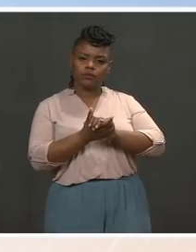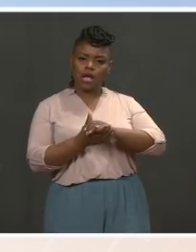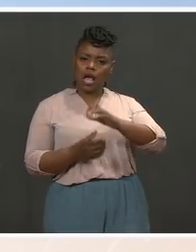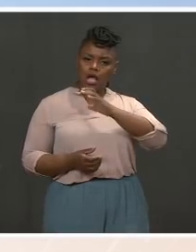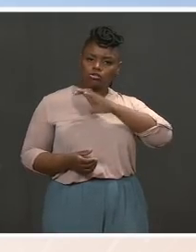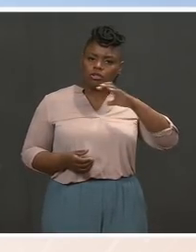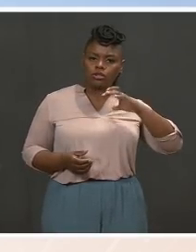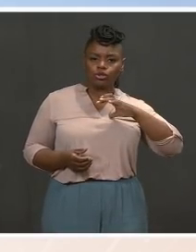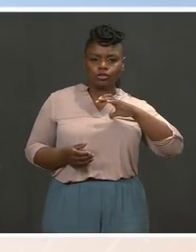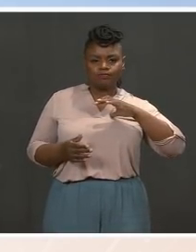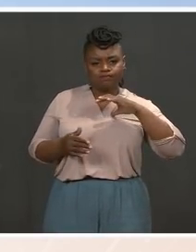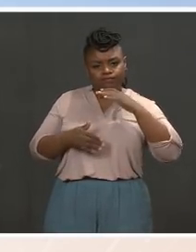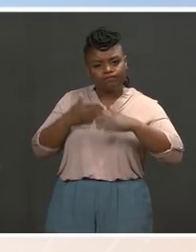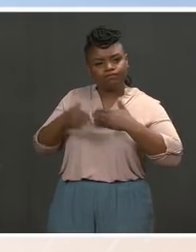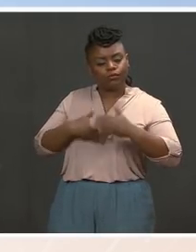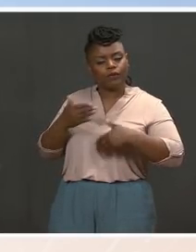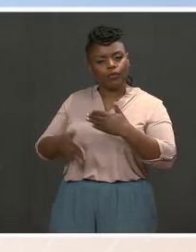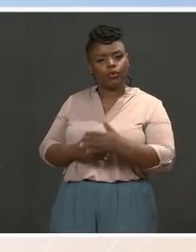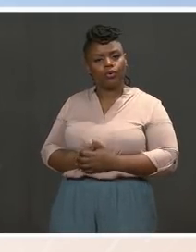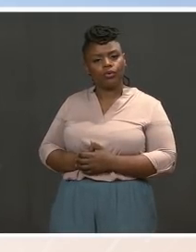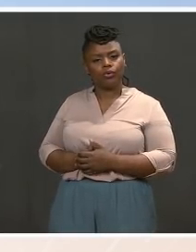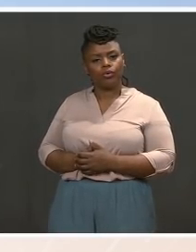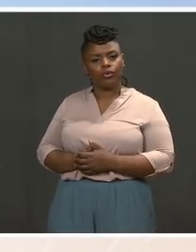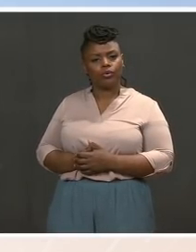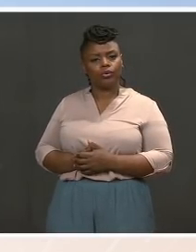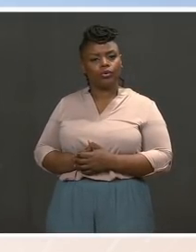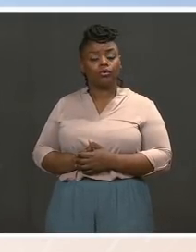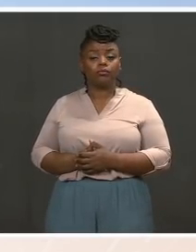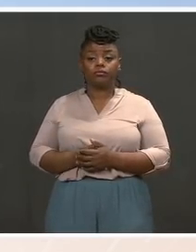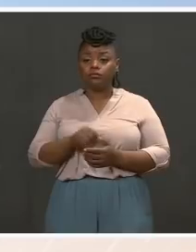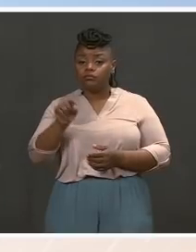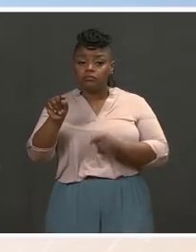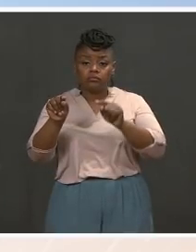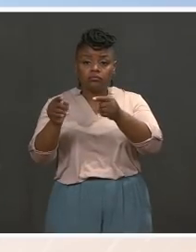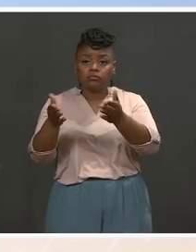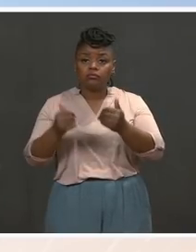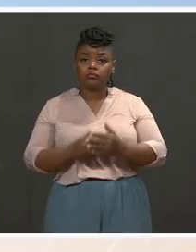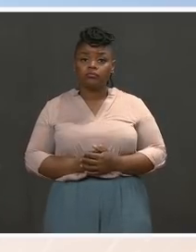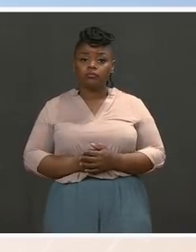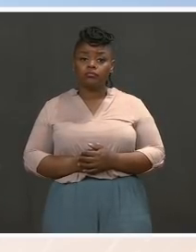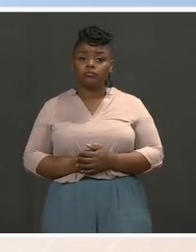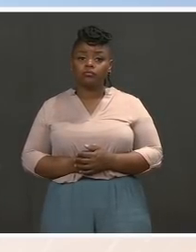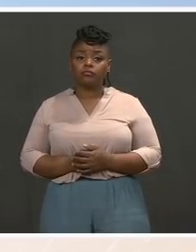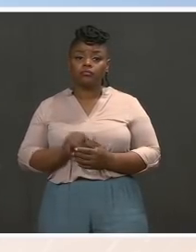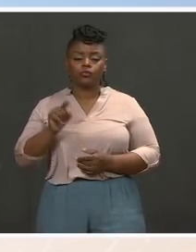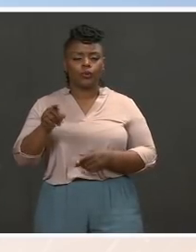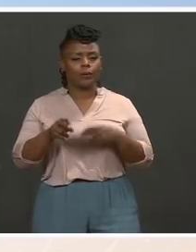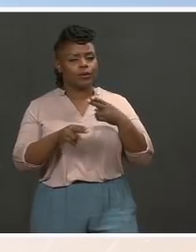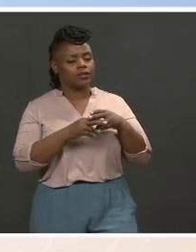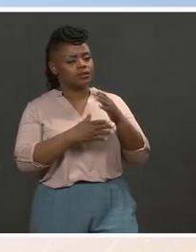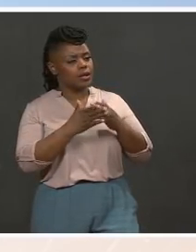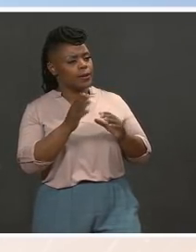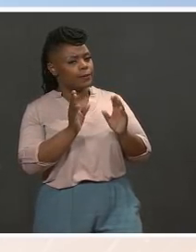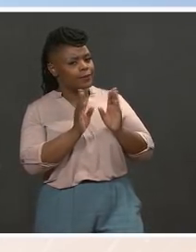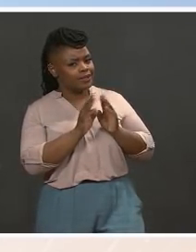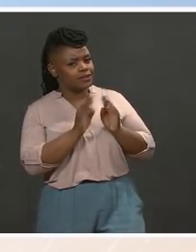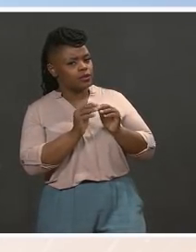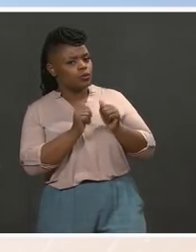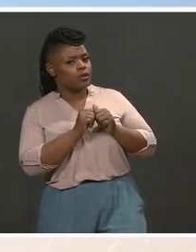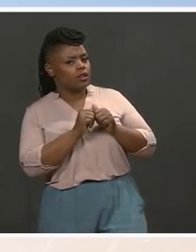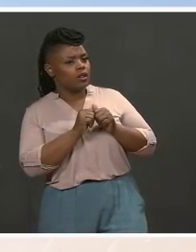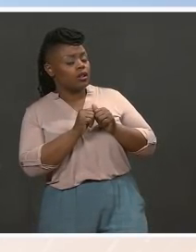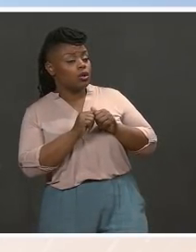Go ahead. The Press Thanks, Jen. Back on guns. You mentioned bipartisan meetings. I'm wondering if you'd get a little bit more of a sense of